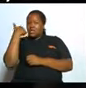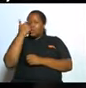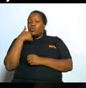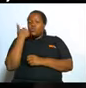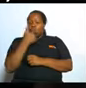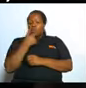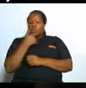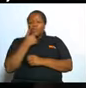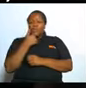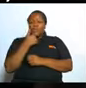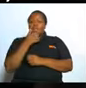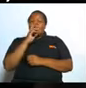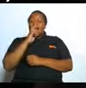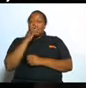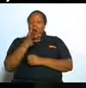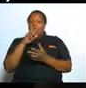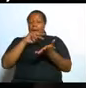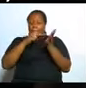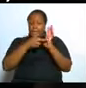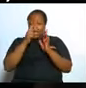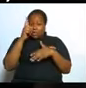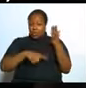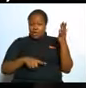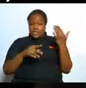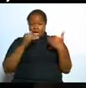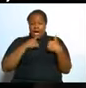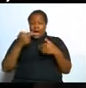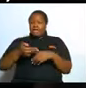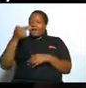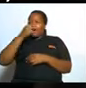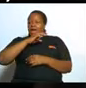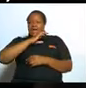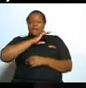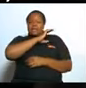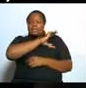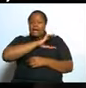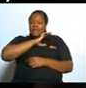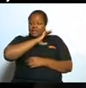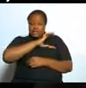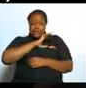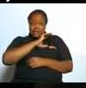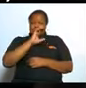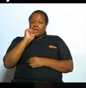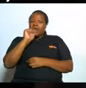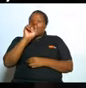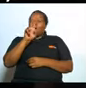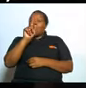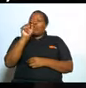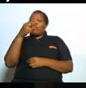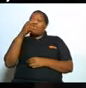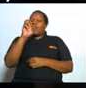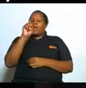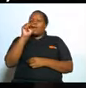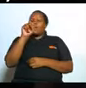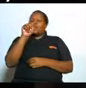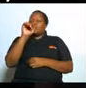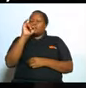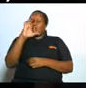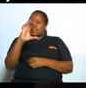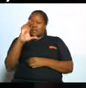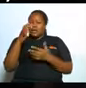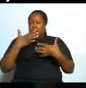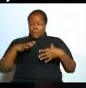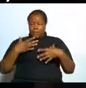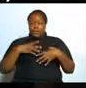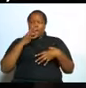meaning they are authentic and have high character authentic people are not trying to be above